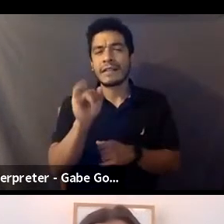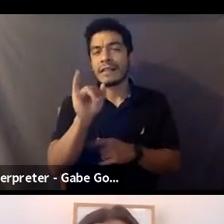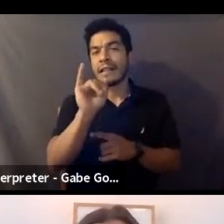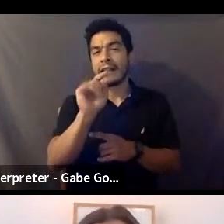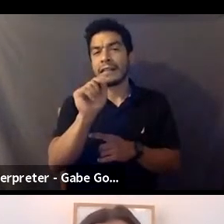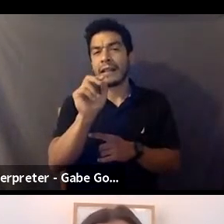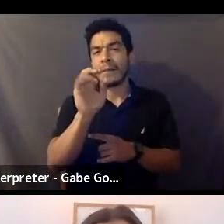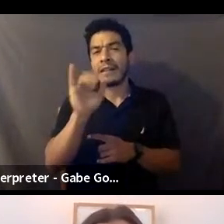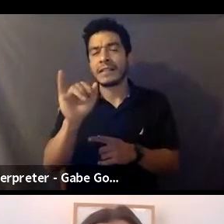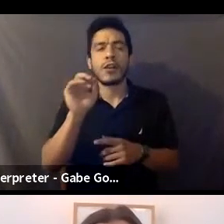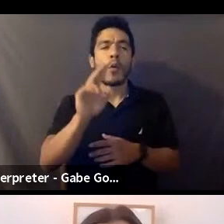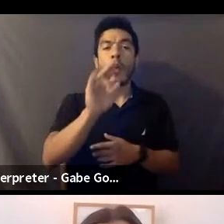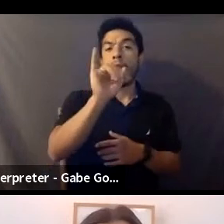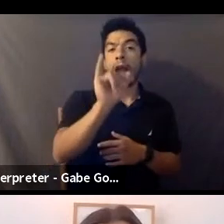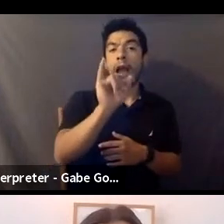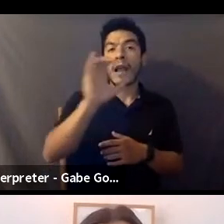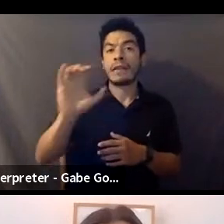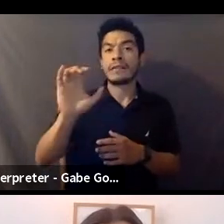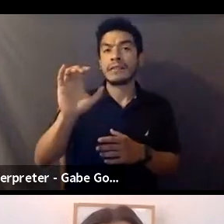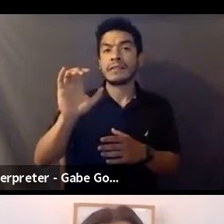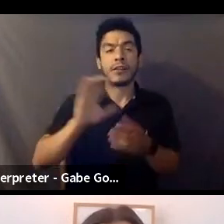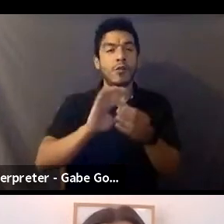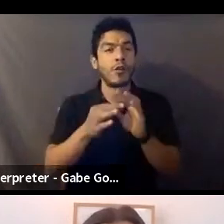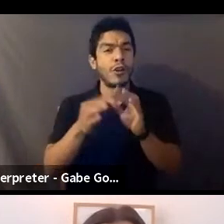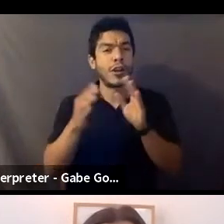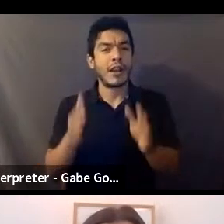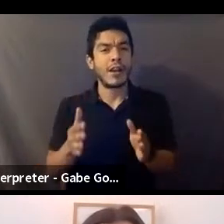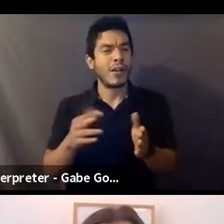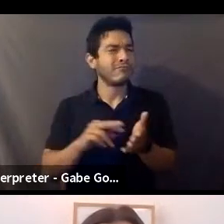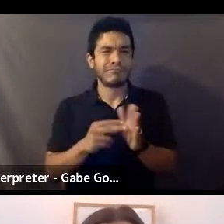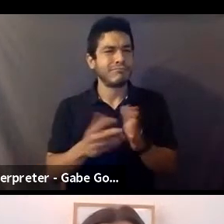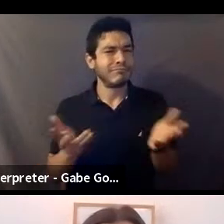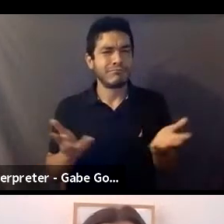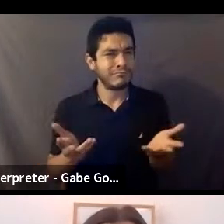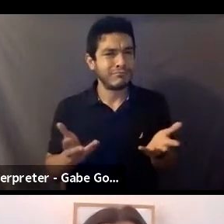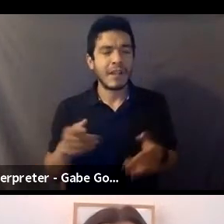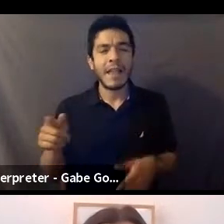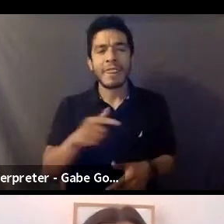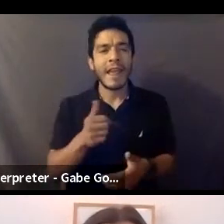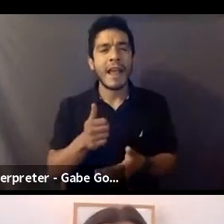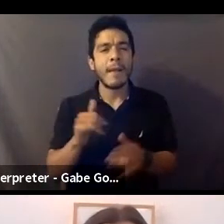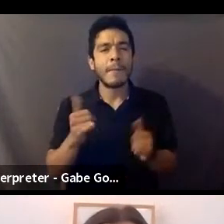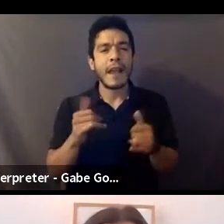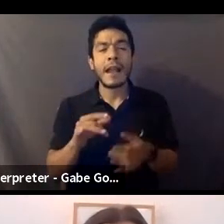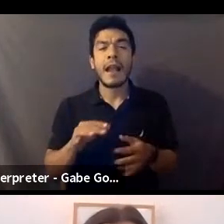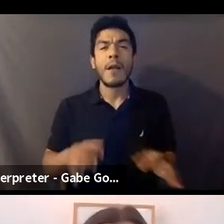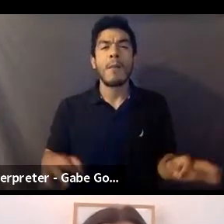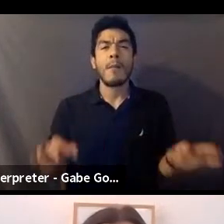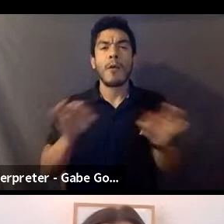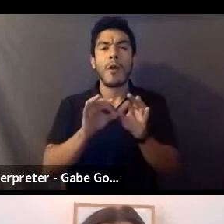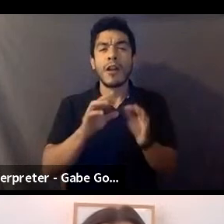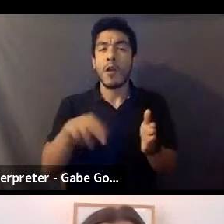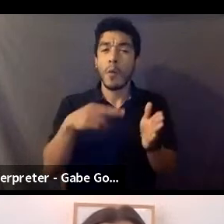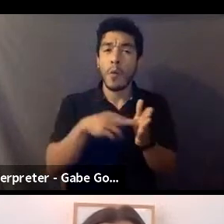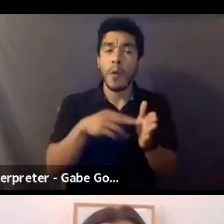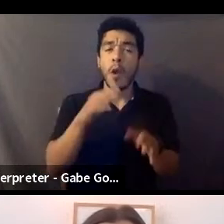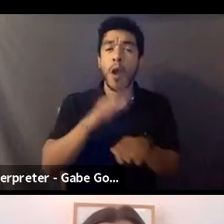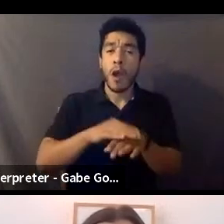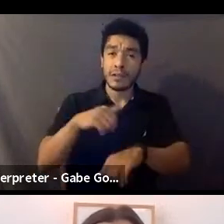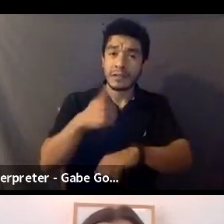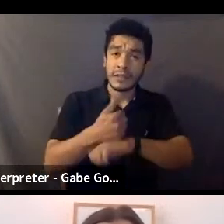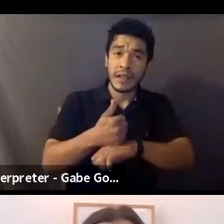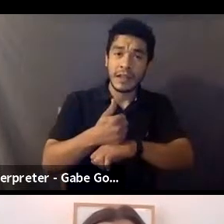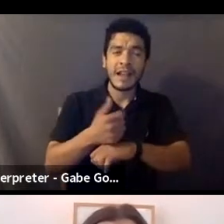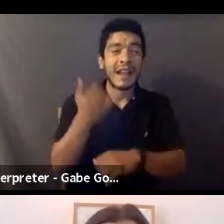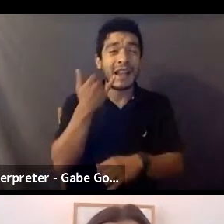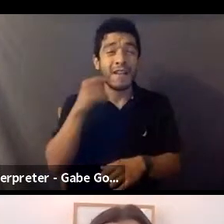an IC for short? Intimacy coordinators play an important role on set. And for those of you who aren't yet familiar with the term or the work that they